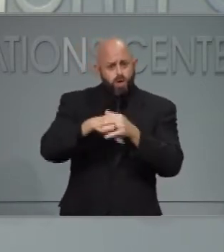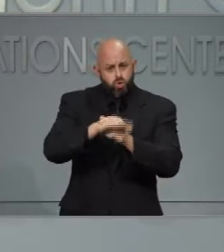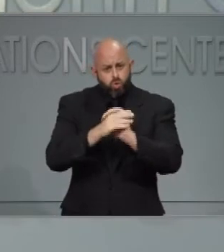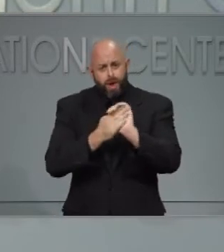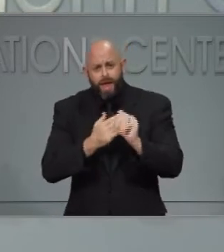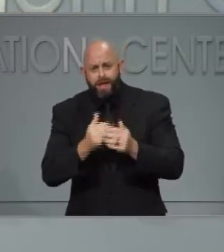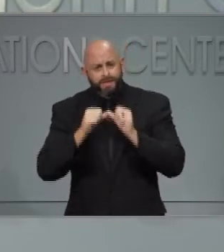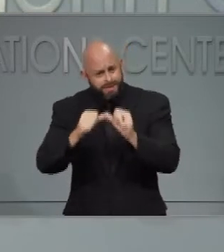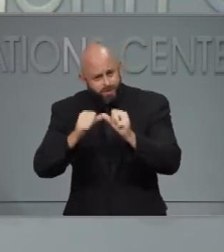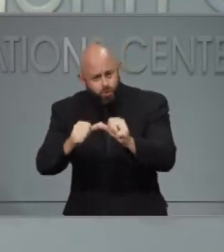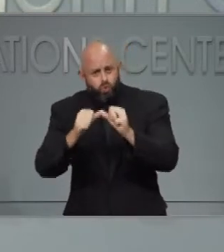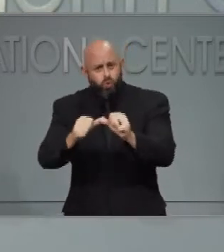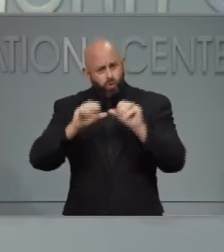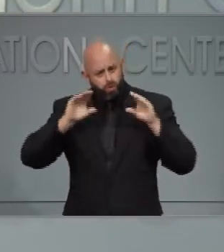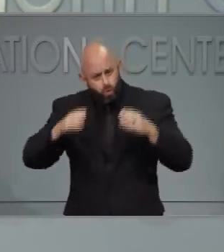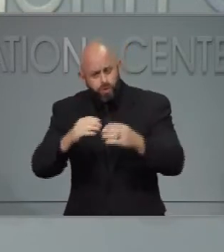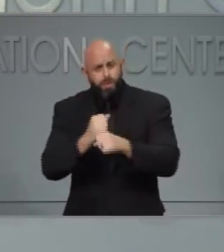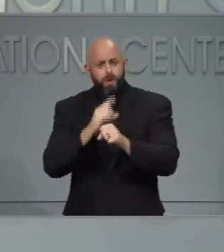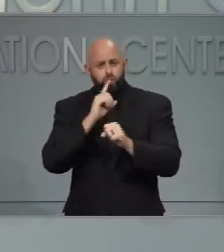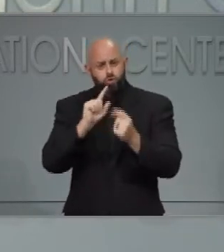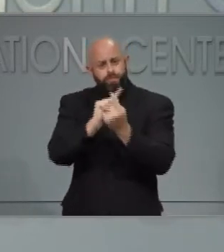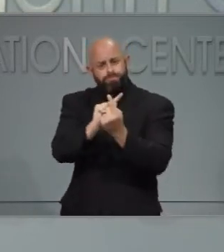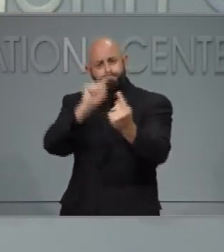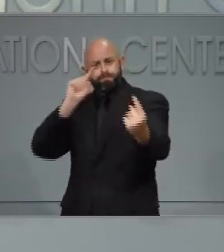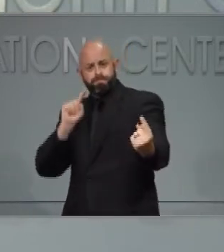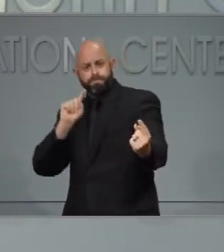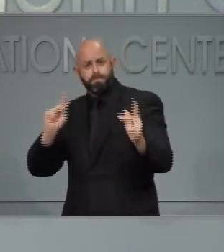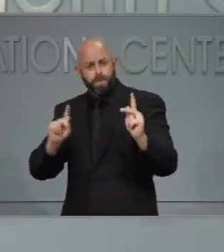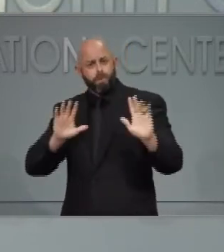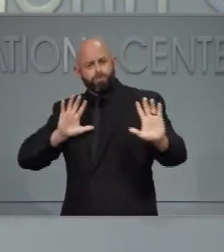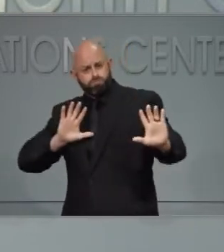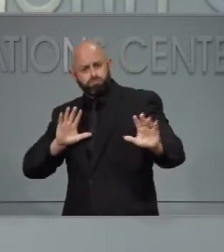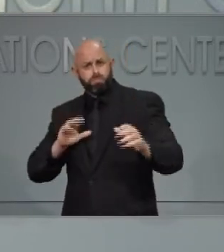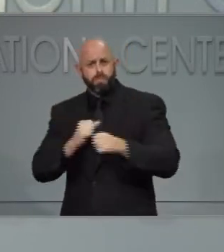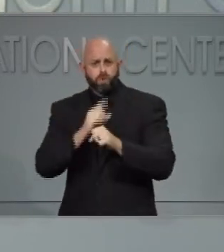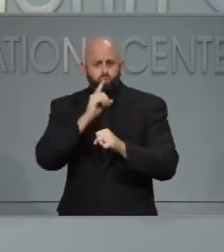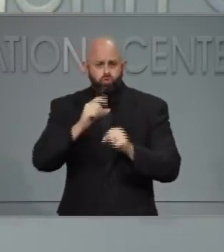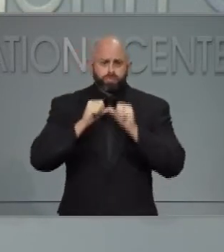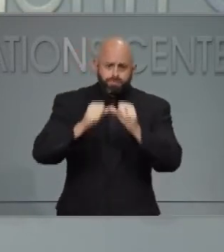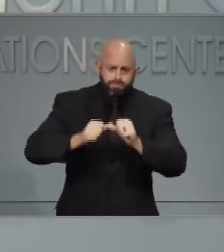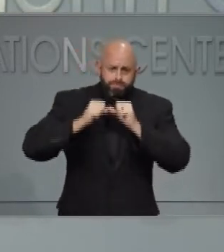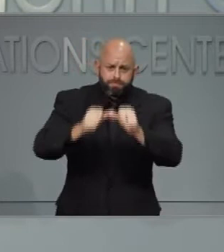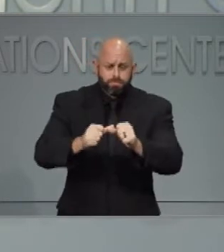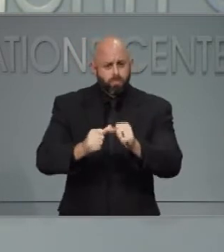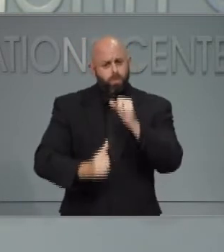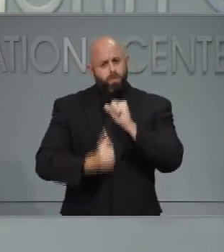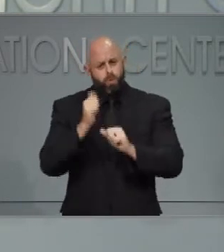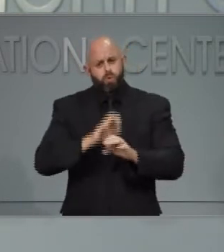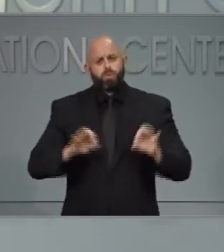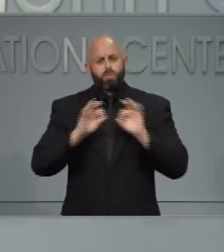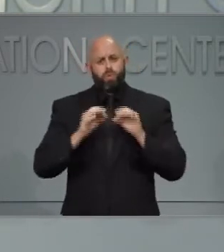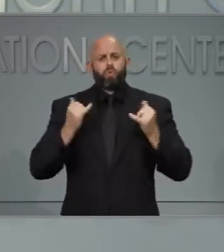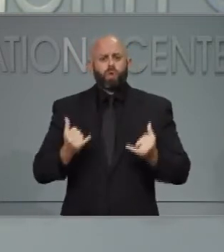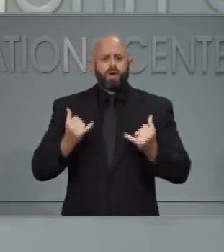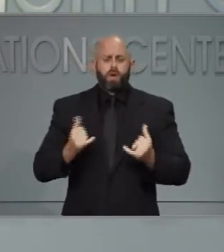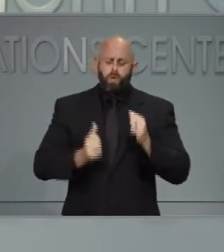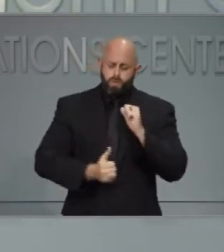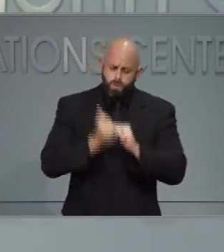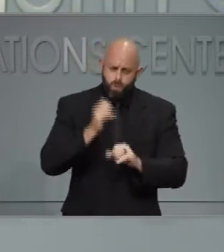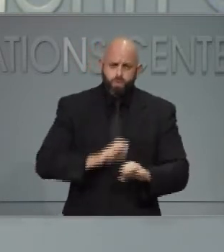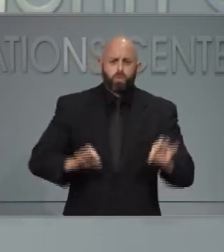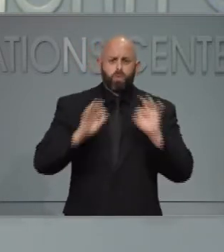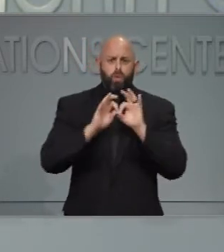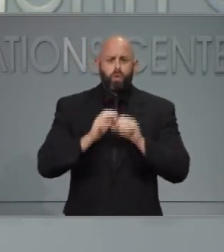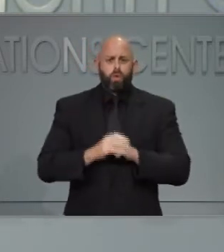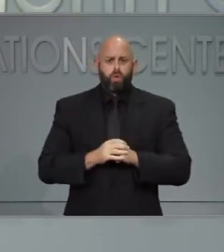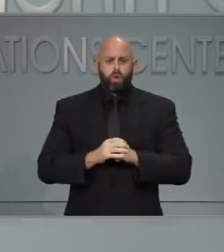make sure that you're waiting six feet apart. These things have never been more important. And until